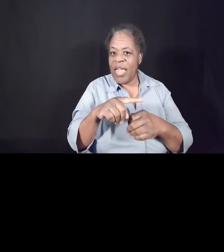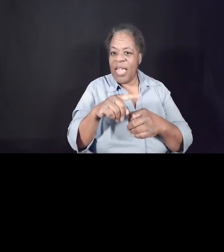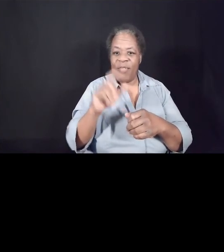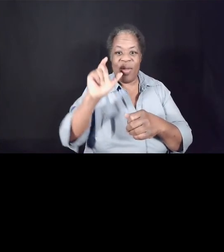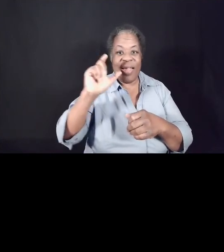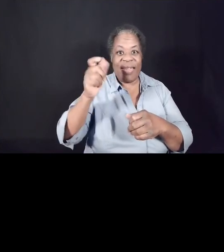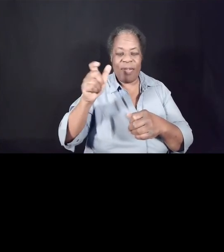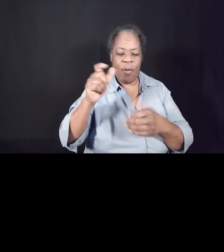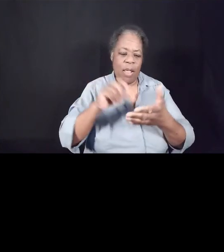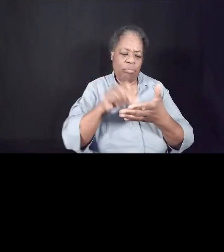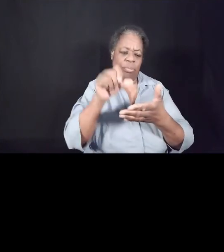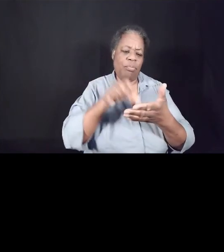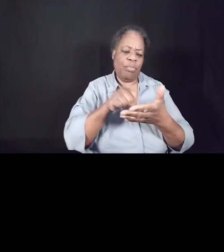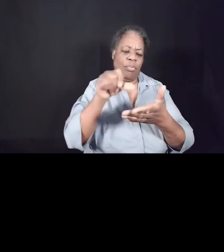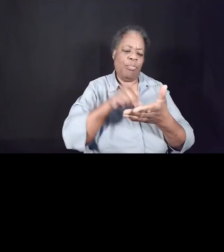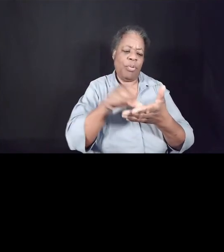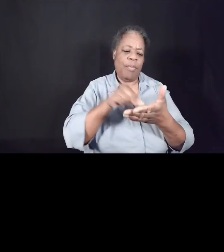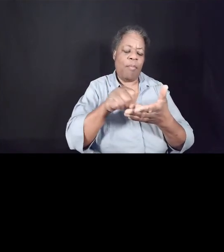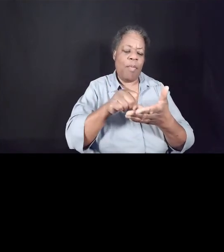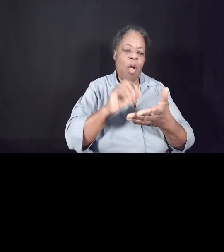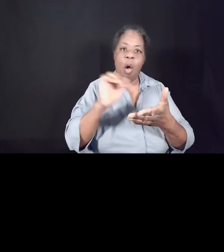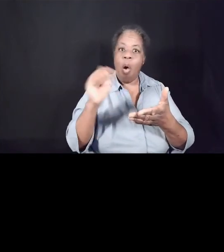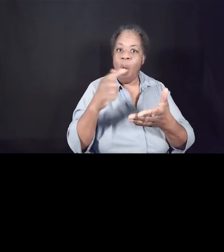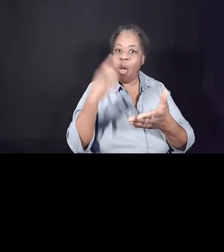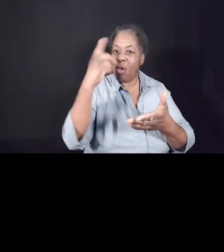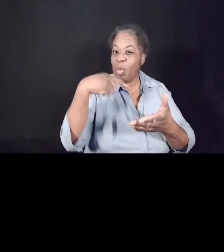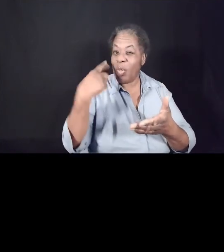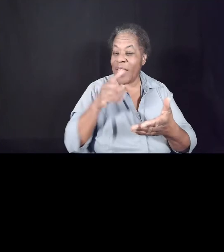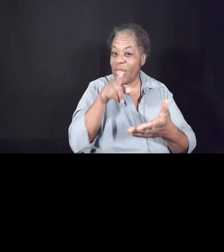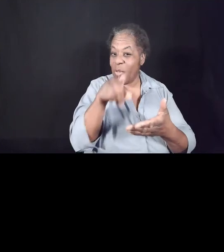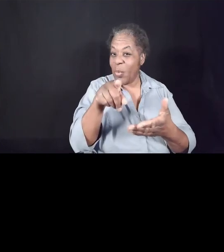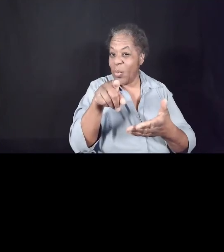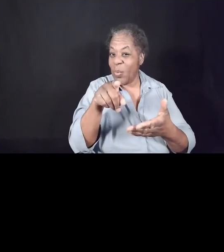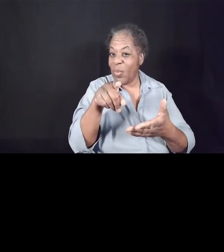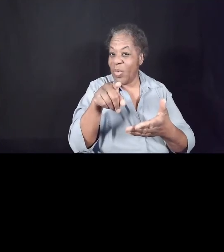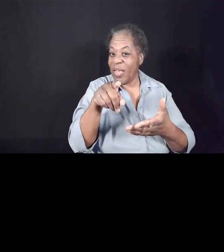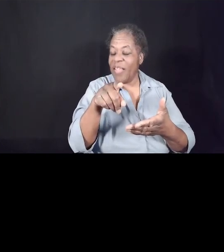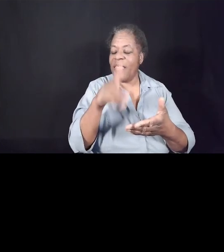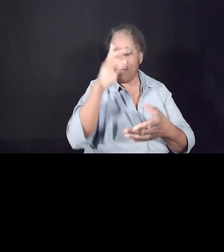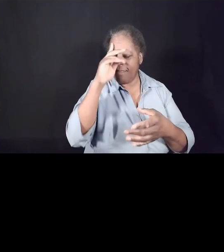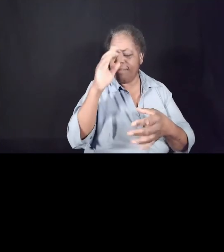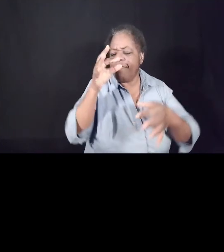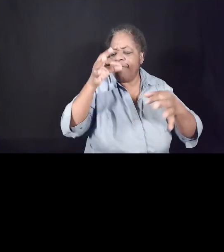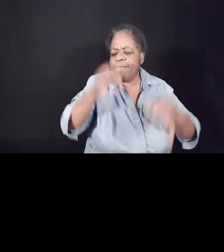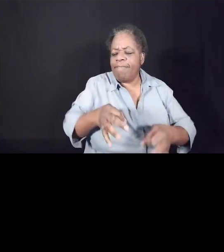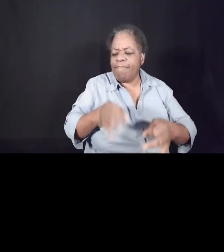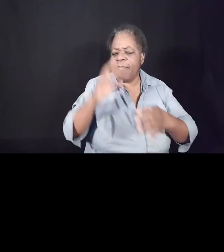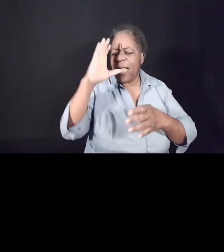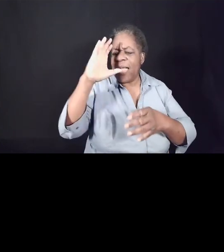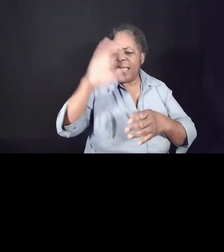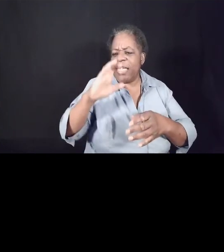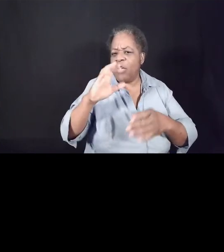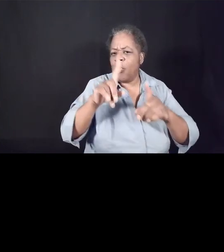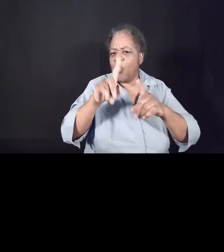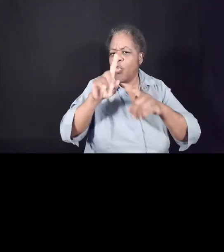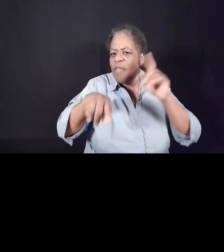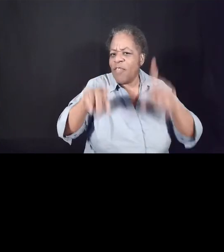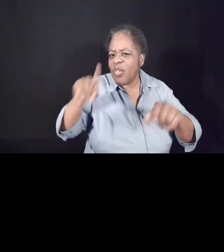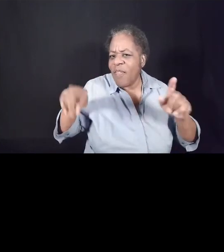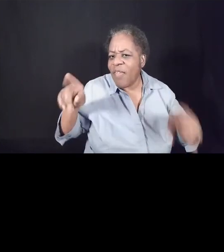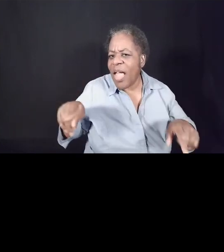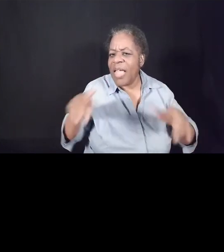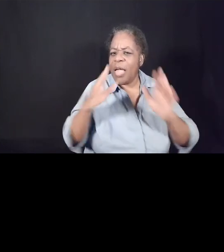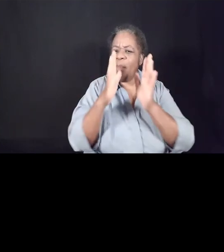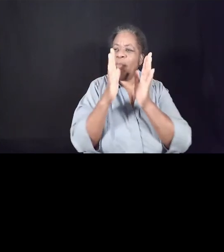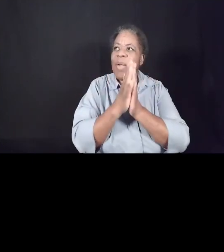and everybody on your feed looks like you, then intentionally seek to diversify and to pray. If the Lord, if you